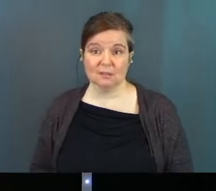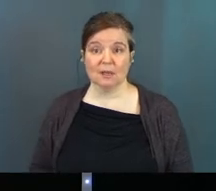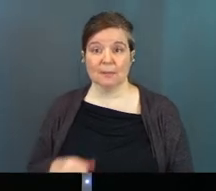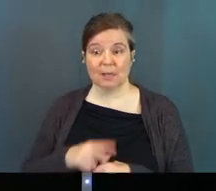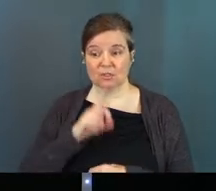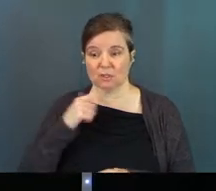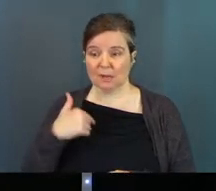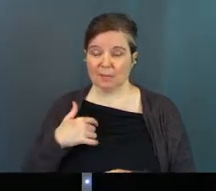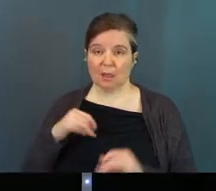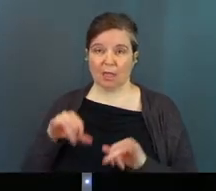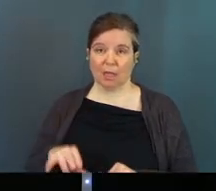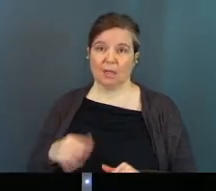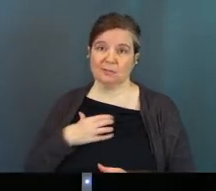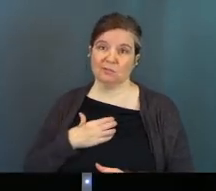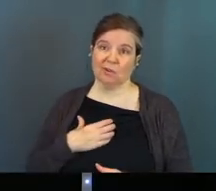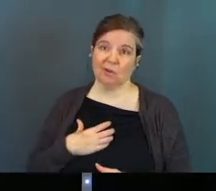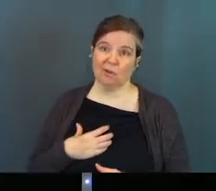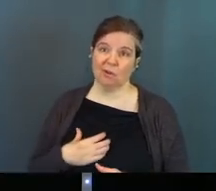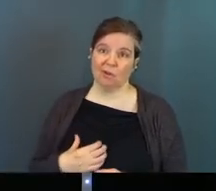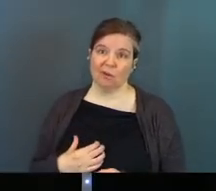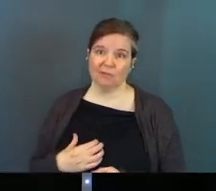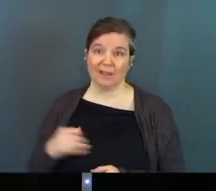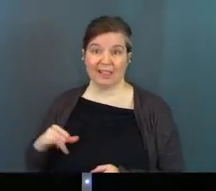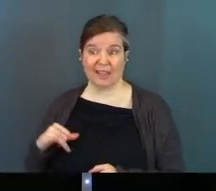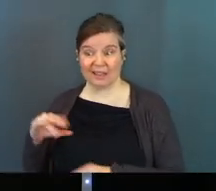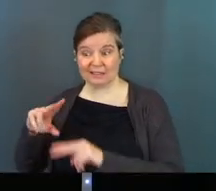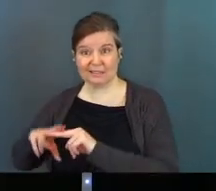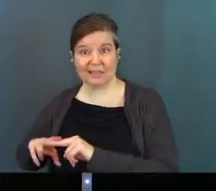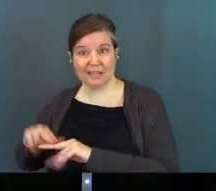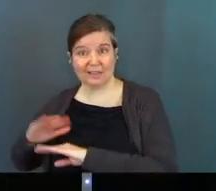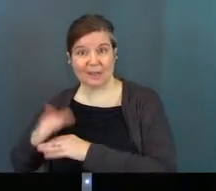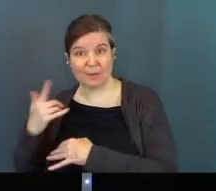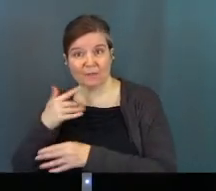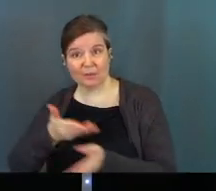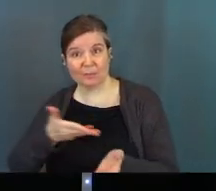That's what makes sure I'm not standing there just starving at the buffet.